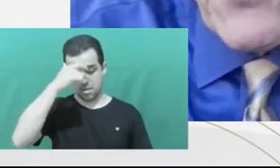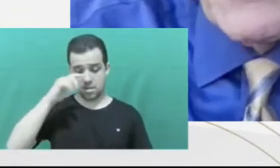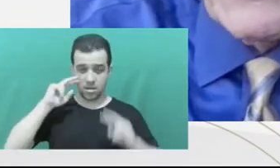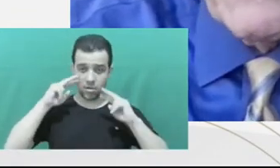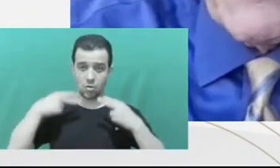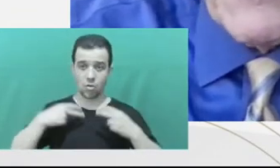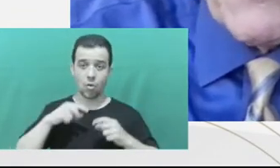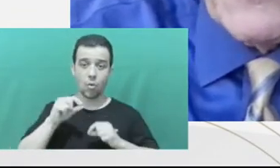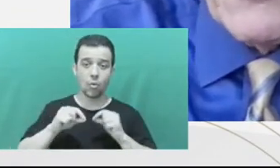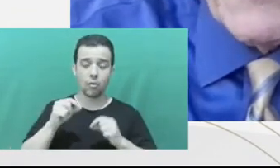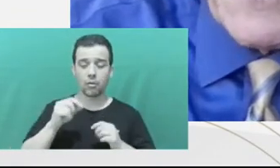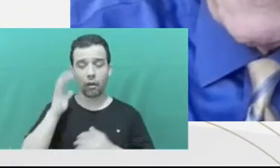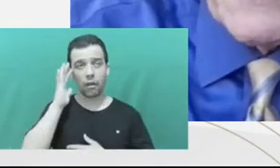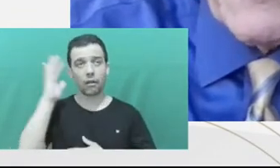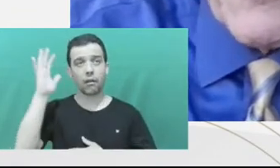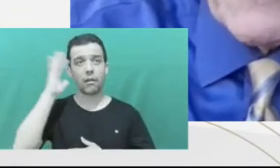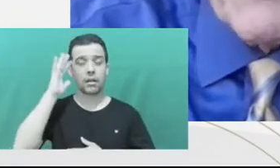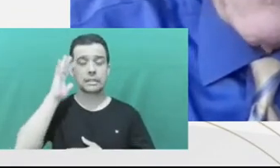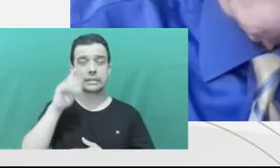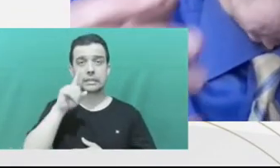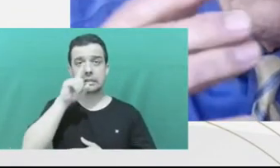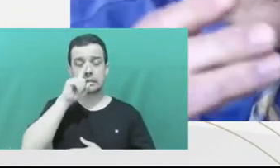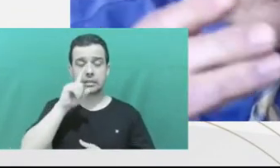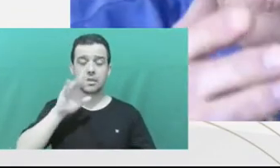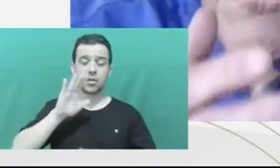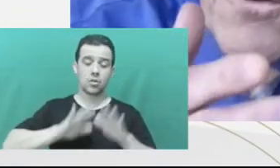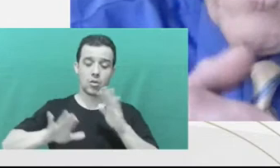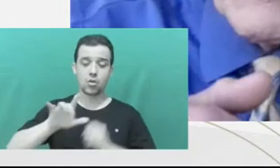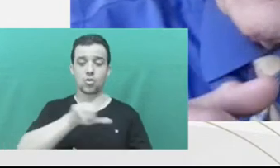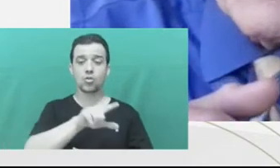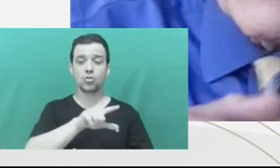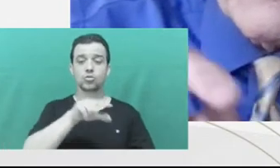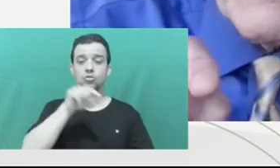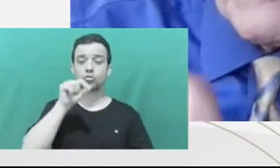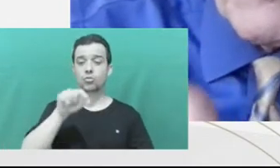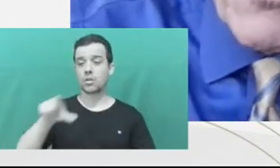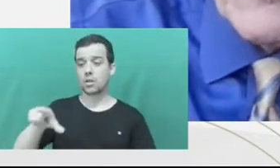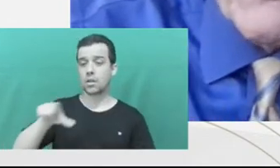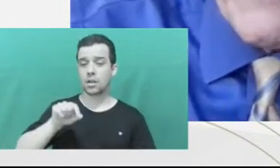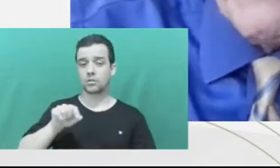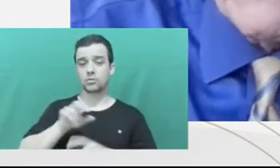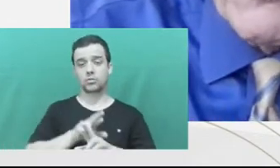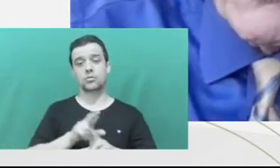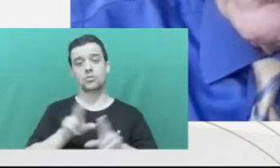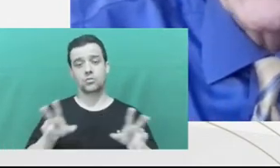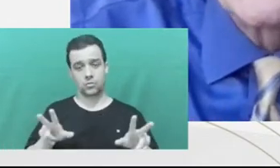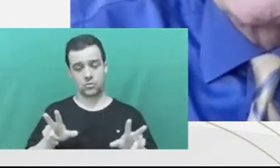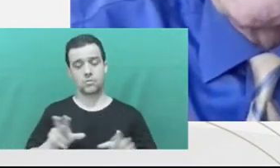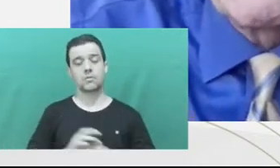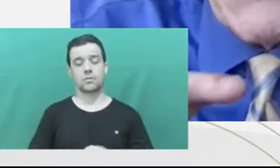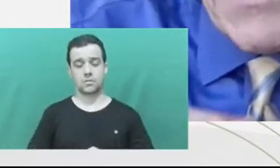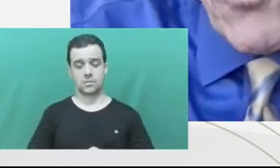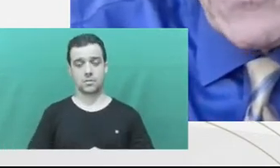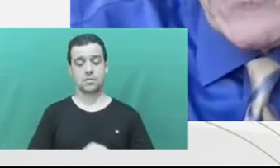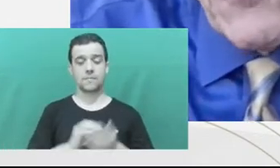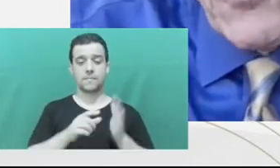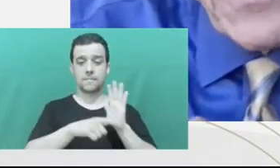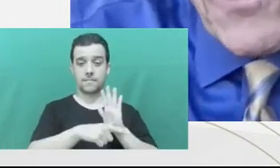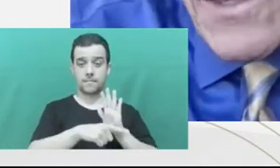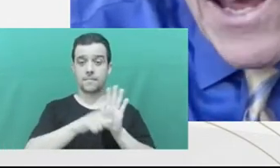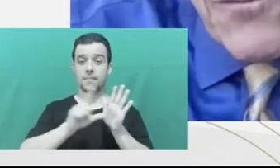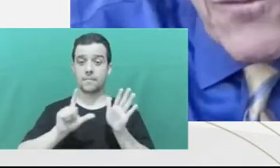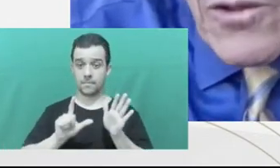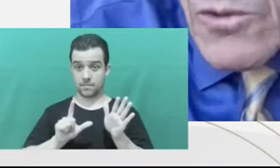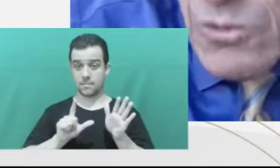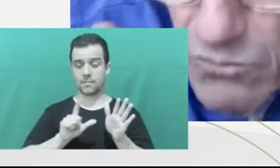think it would be a better system if the judge would say to the defendant before the plea, if you go to trial and you lose, I'm going to give